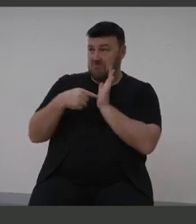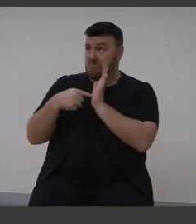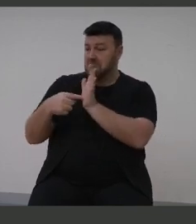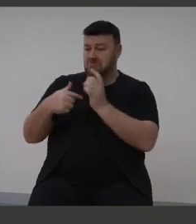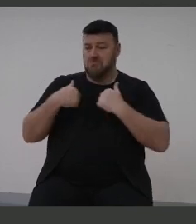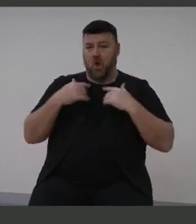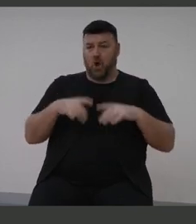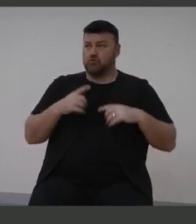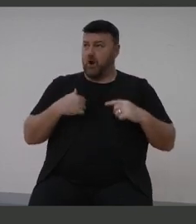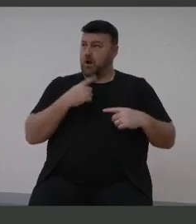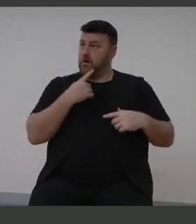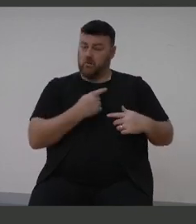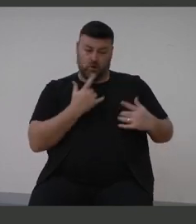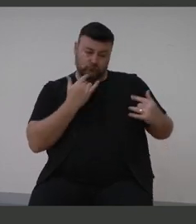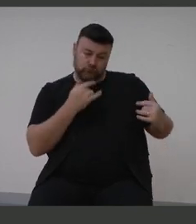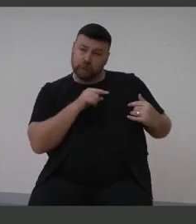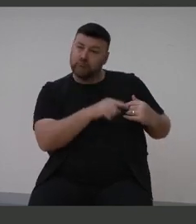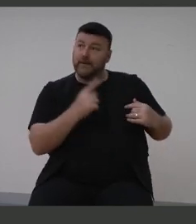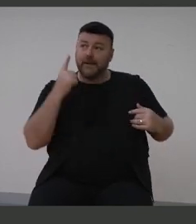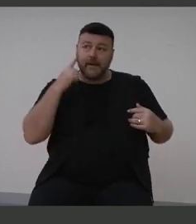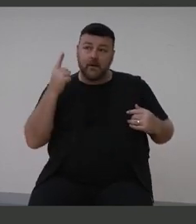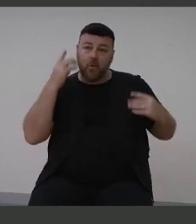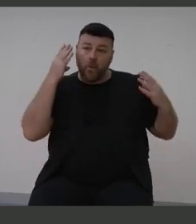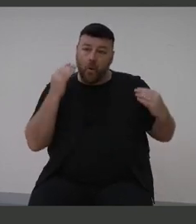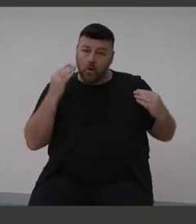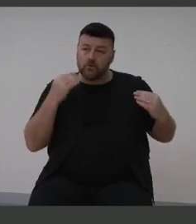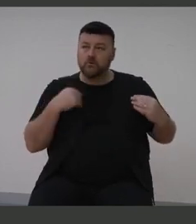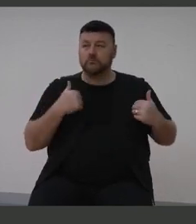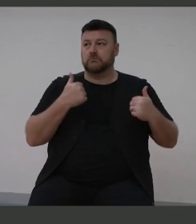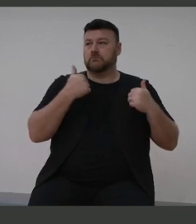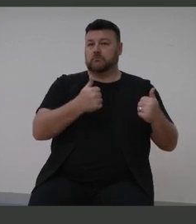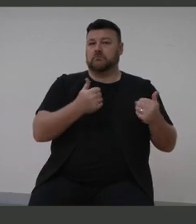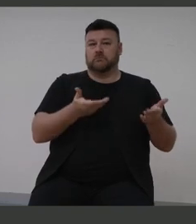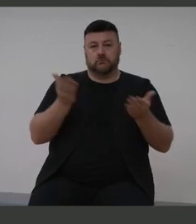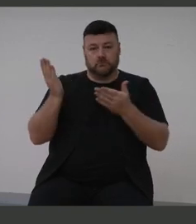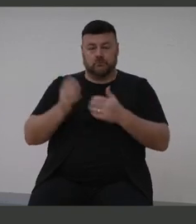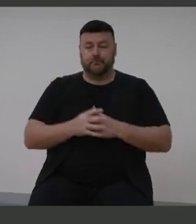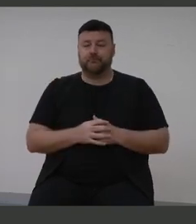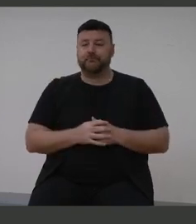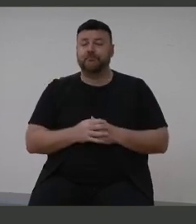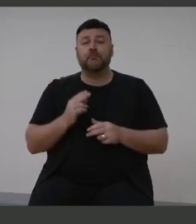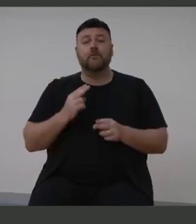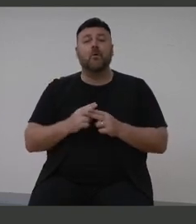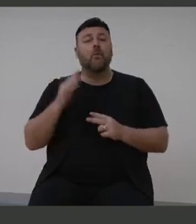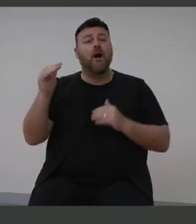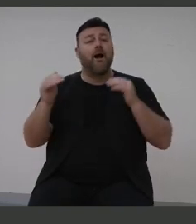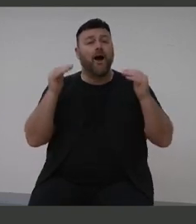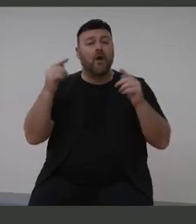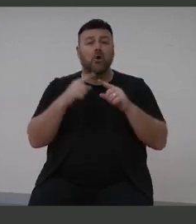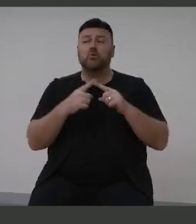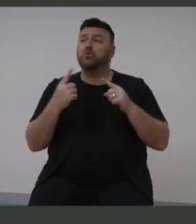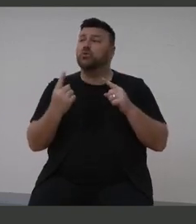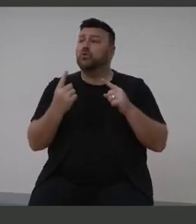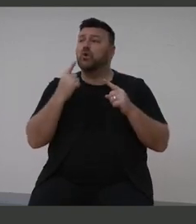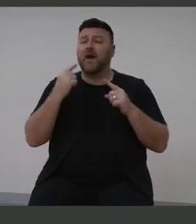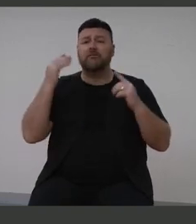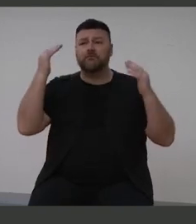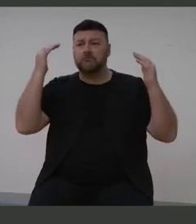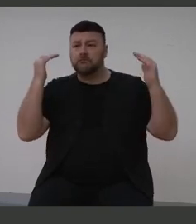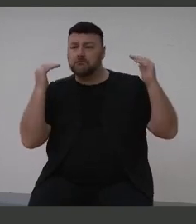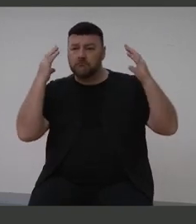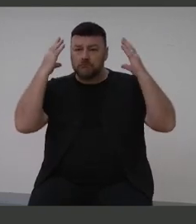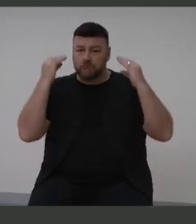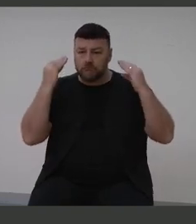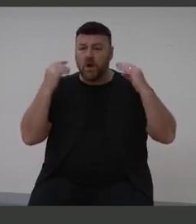of hearing loss on childhood development. For adults with hearing difficulties, we are probably on par with other high income